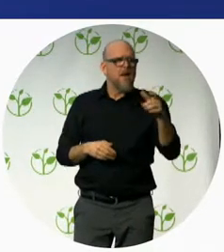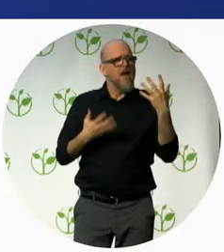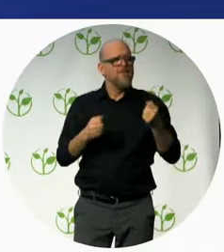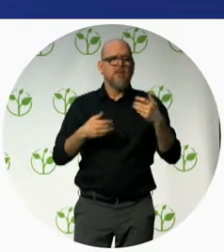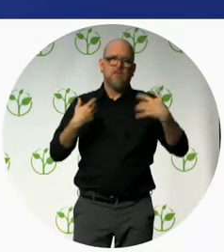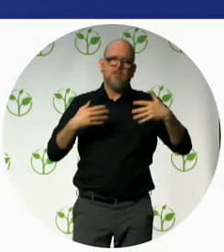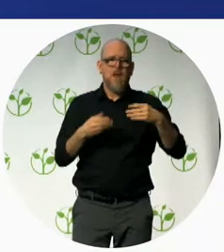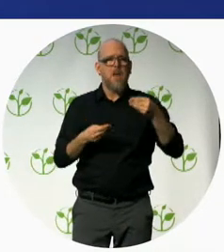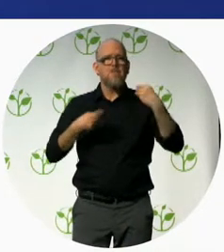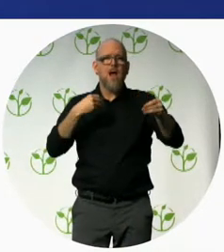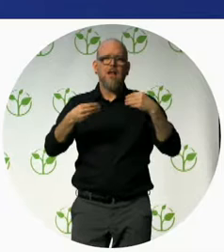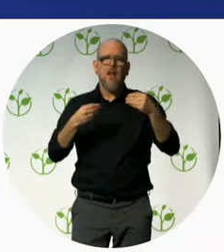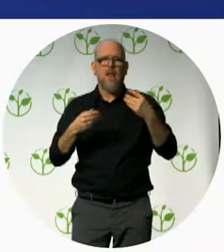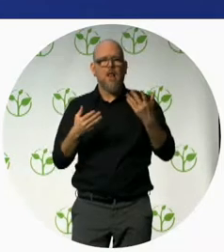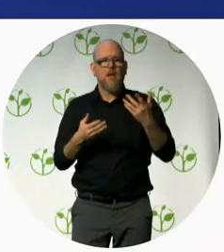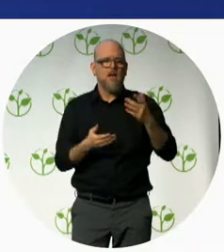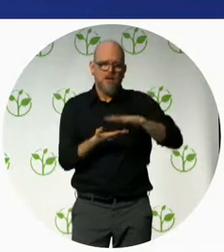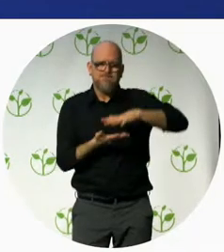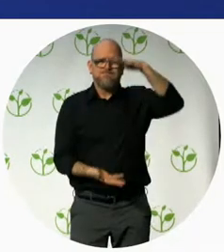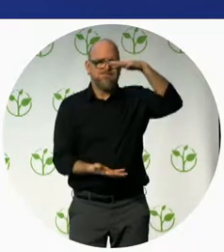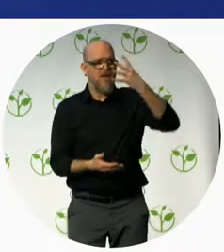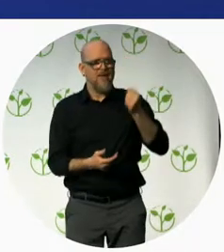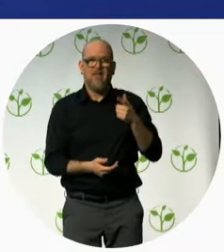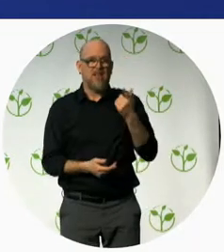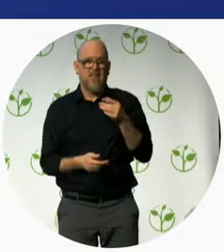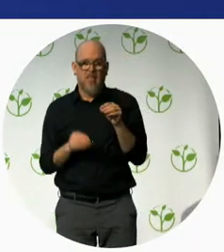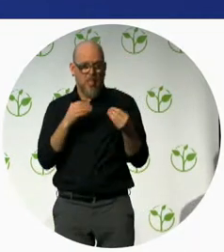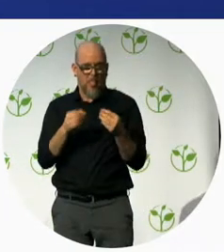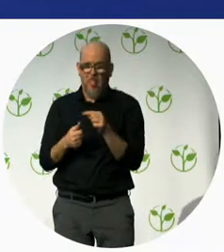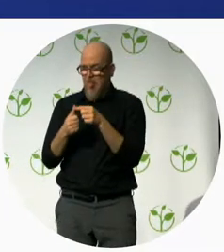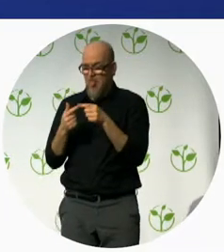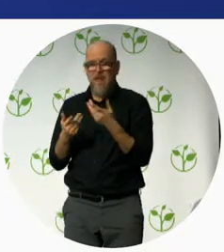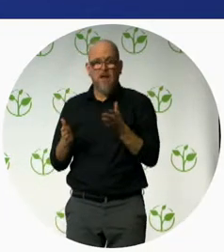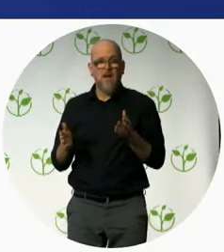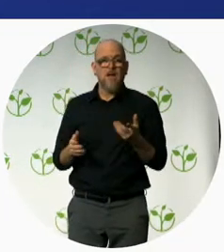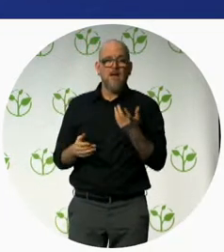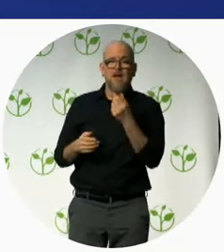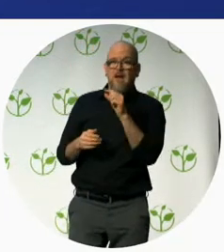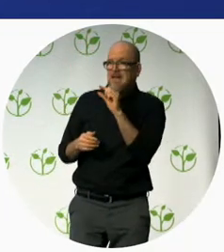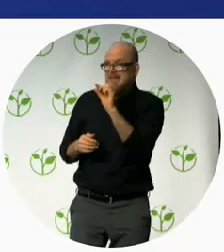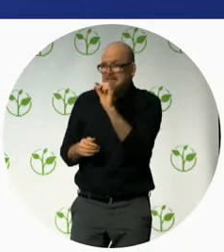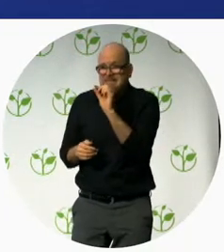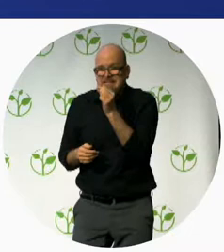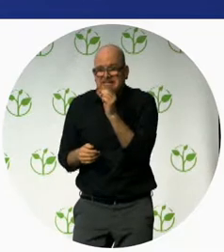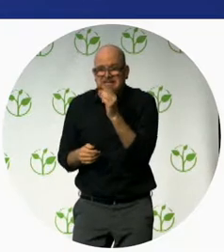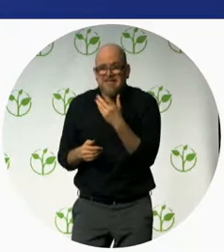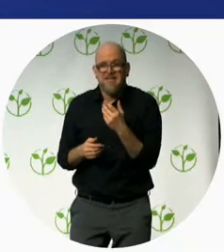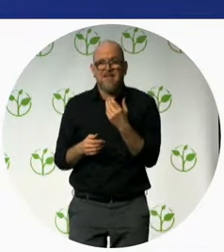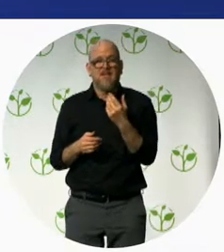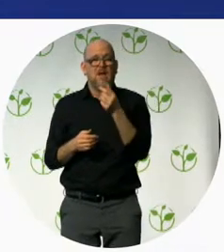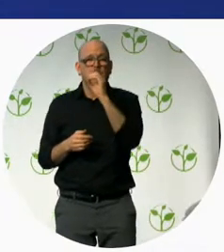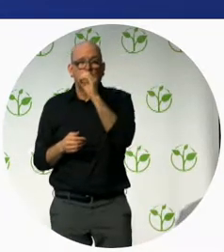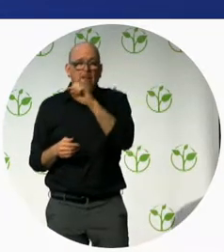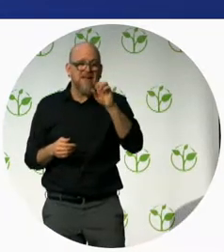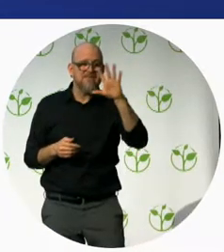children from 0 to 5 is very poor we also can use this tool to